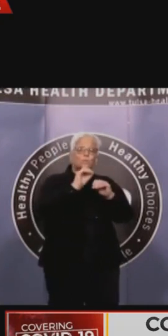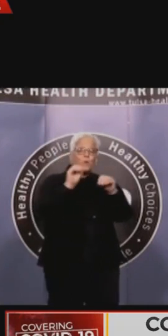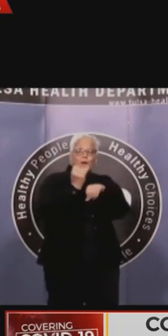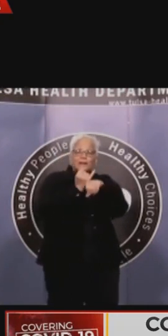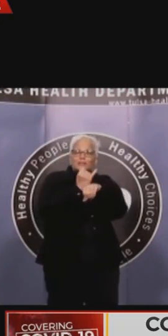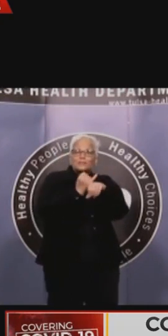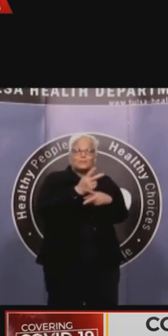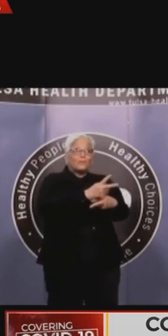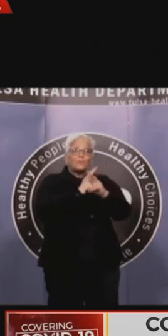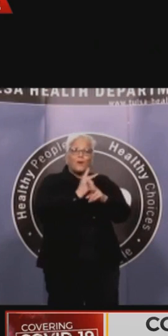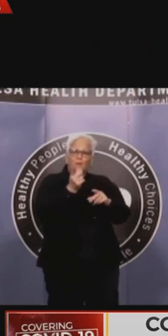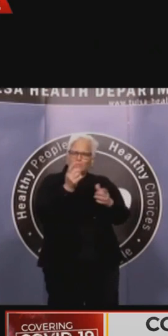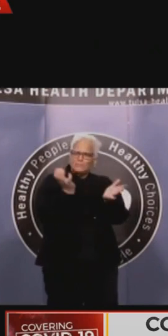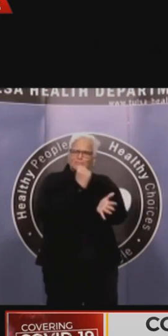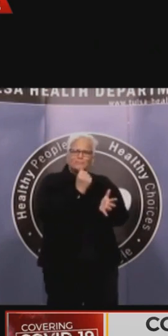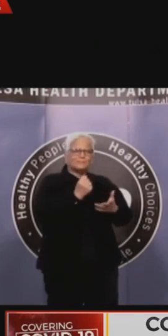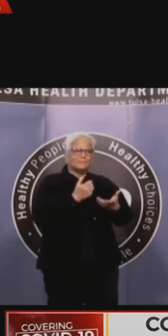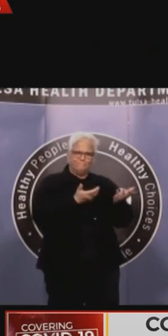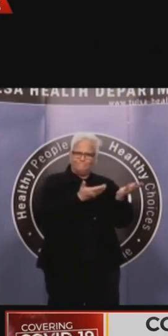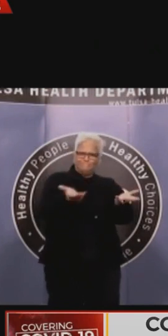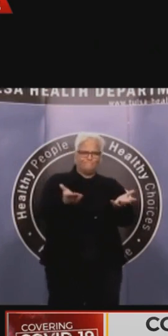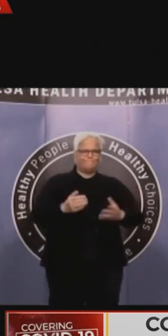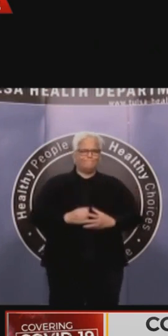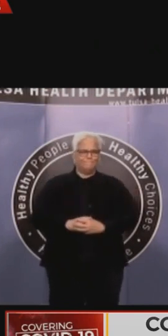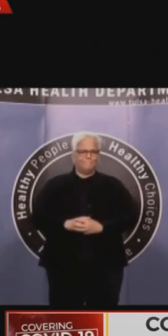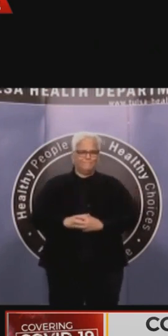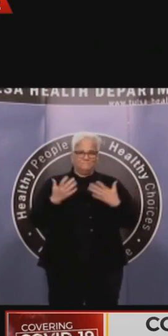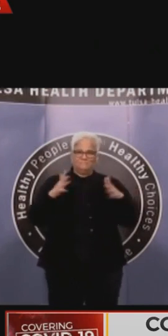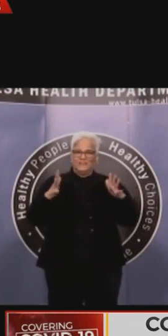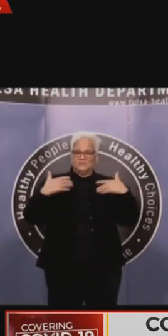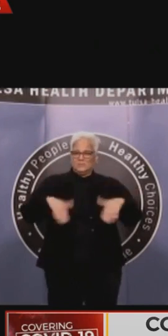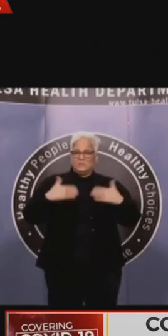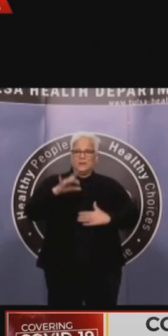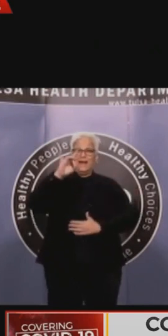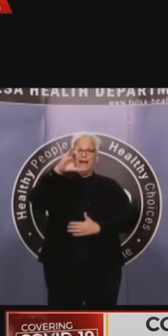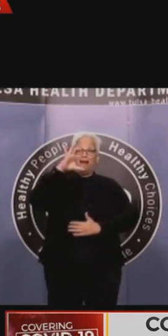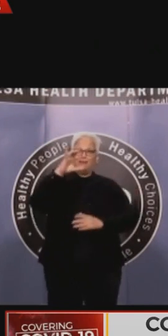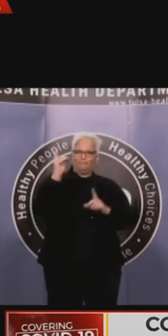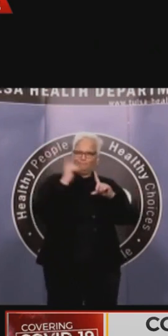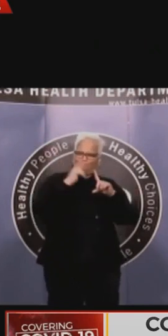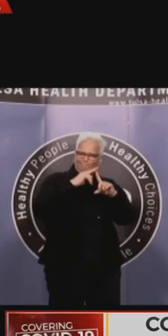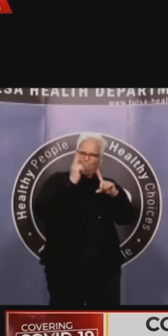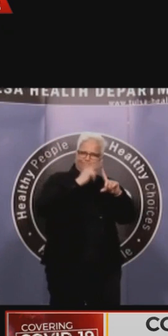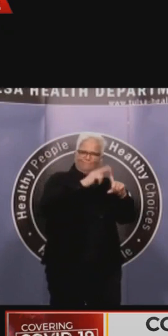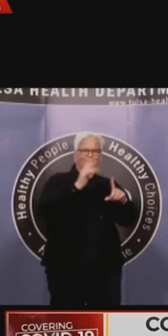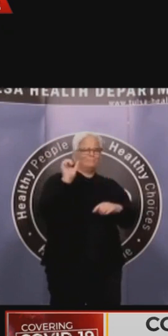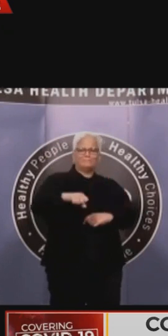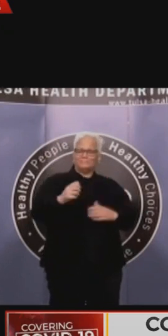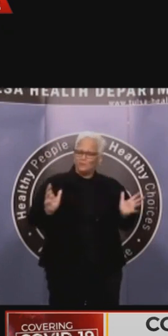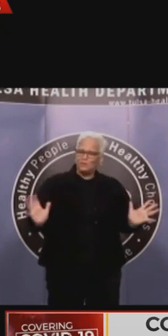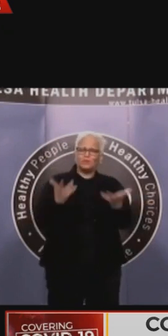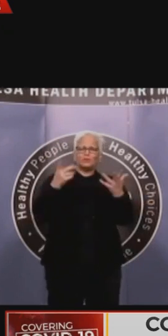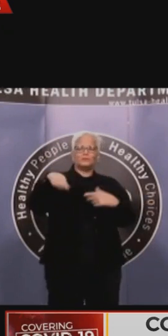We have this in place to tide people over until the federal funding, which is far more substantial than anything